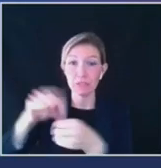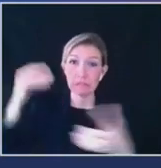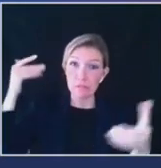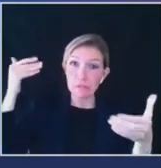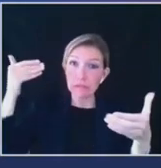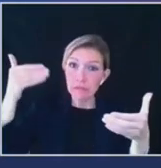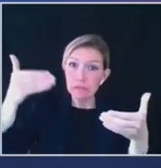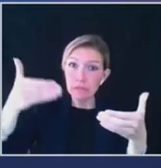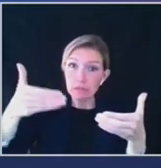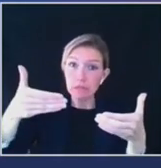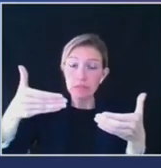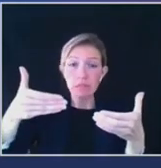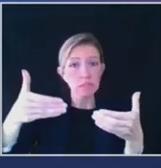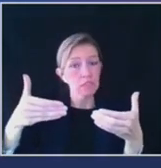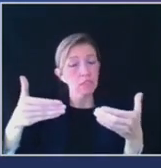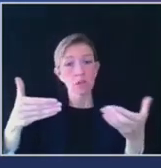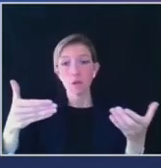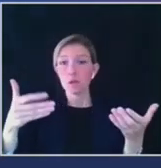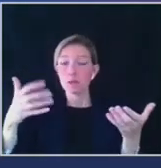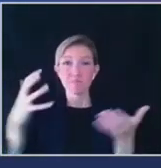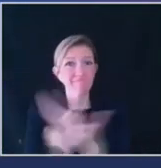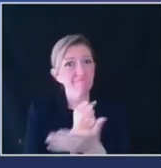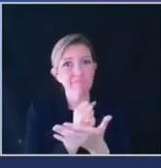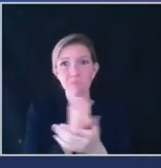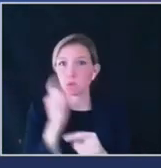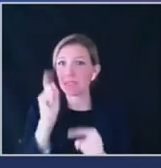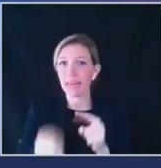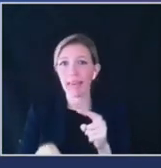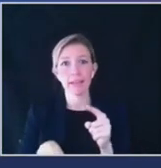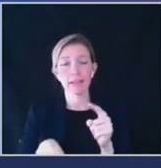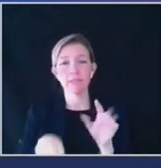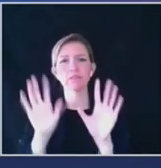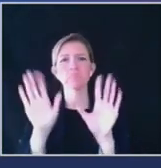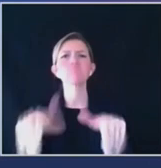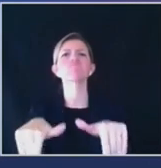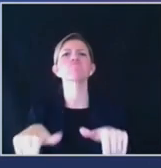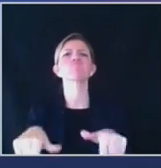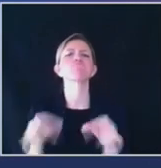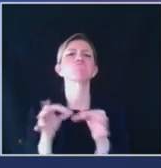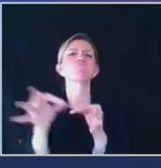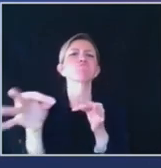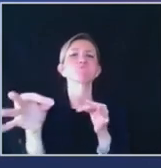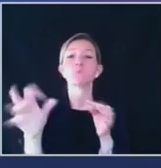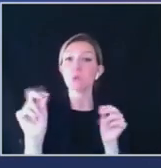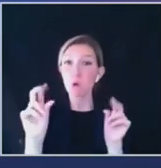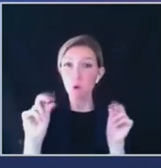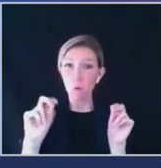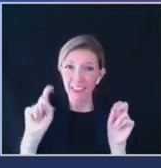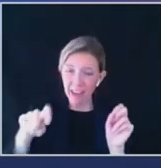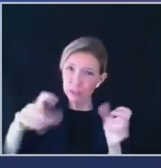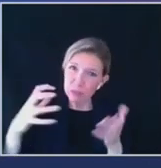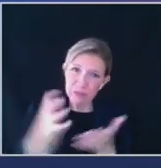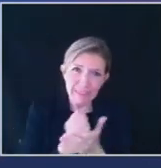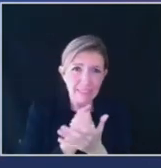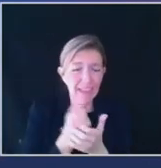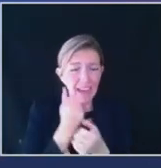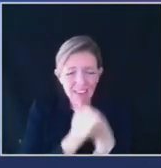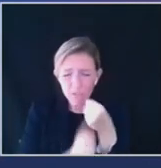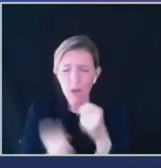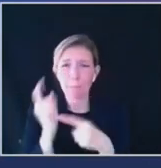know, there's no time to waste. I mean, we have to use every single moment we can because there